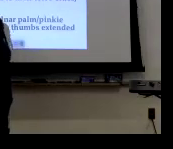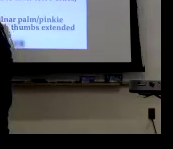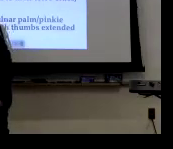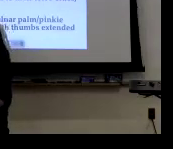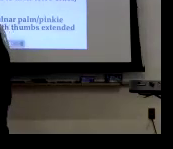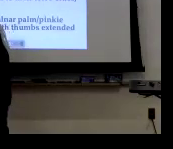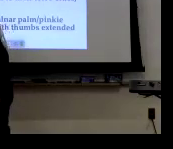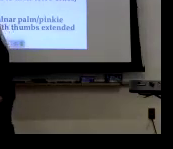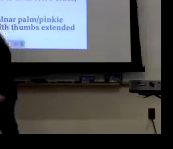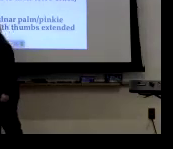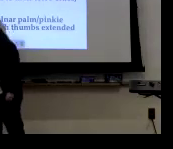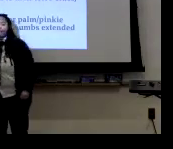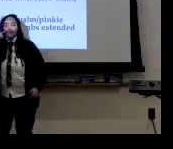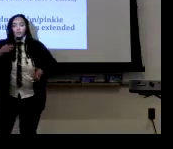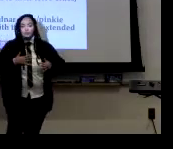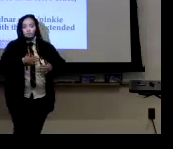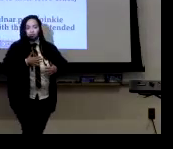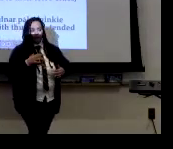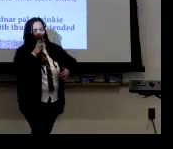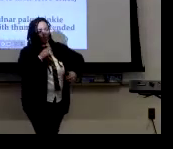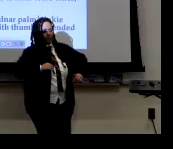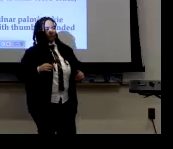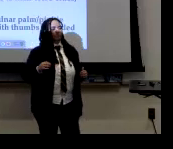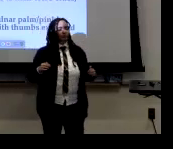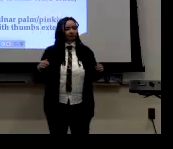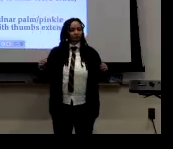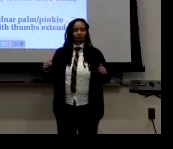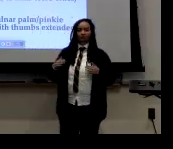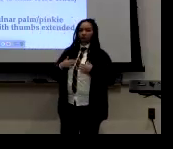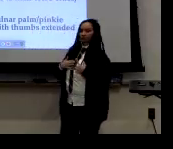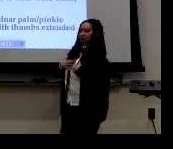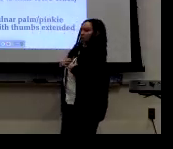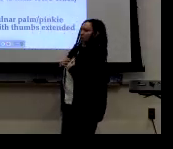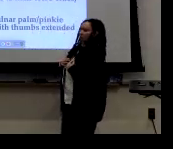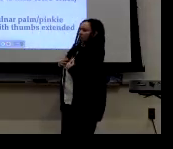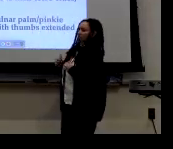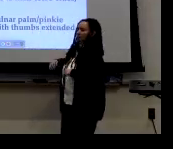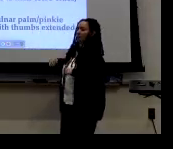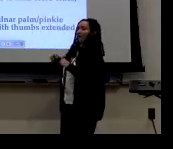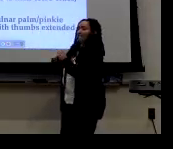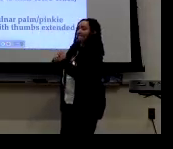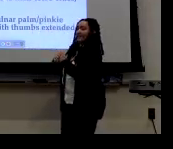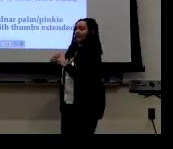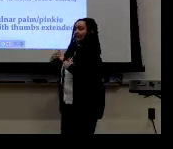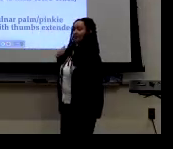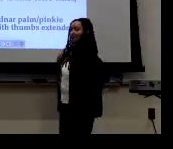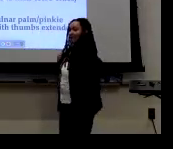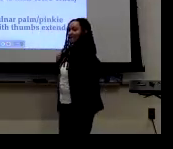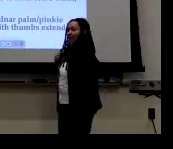Your eyes are wide. Your brows are raised at the same time. And then with your chest. You tend to push your chest forward.